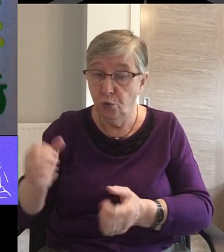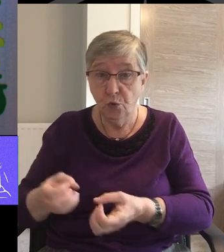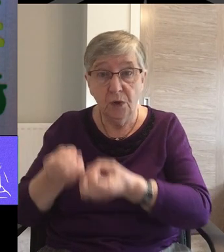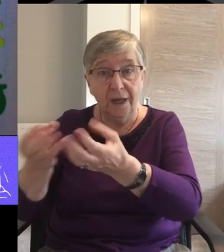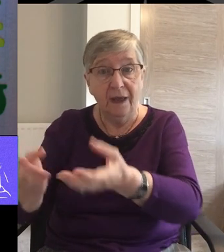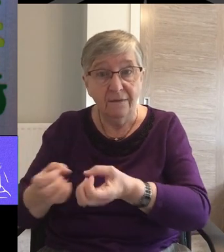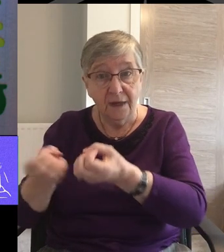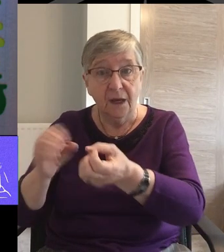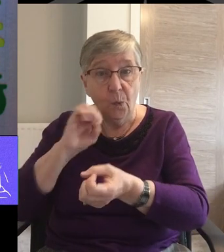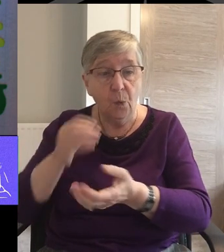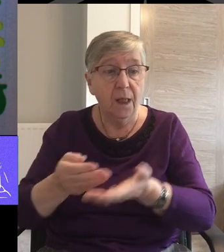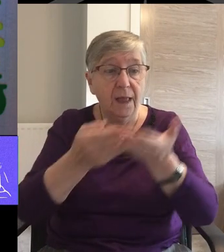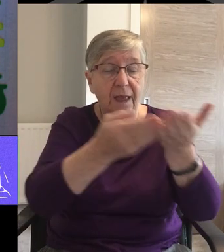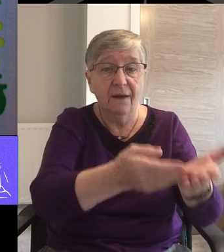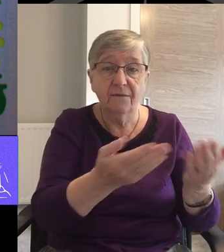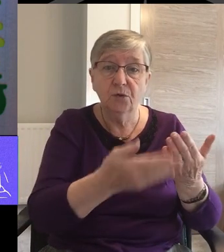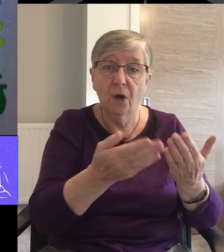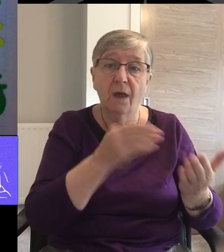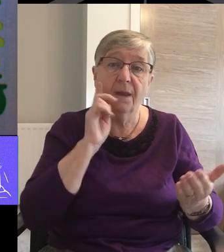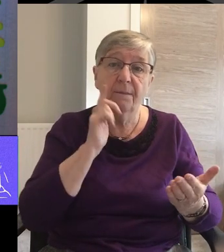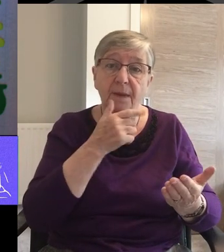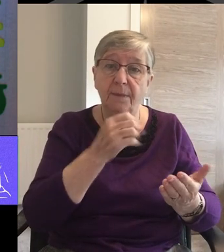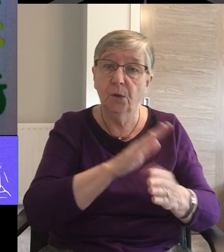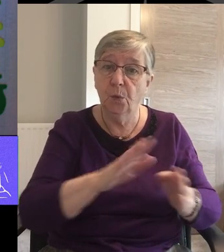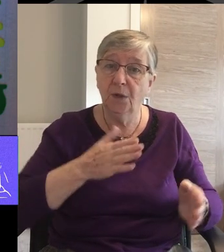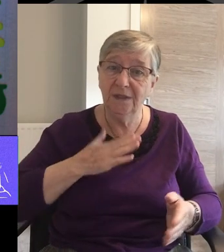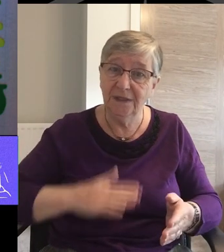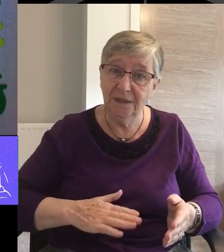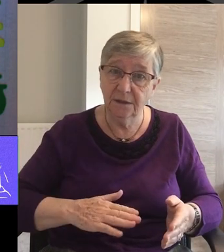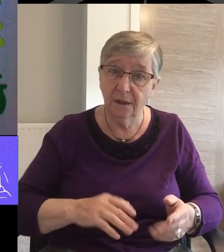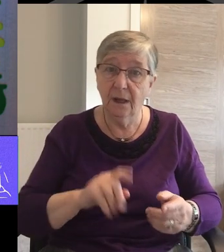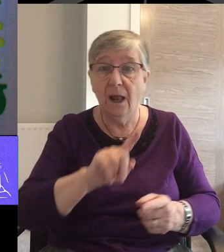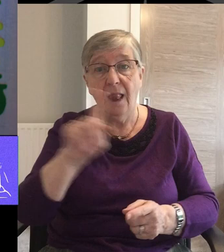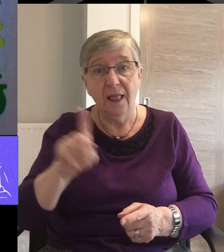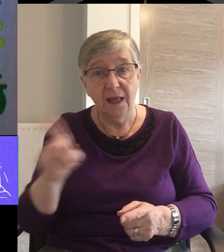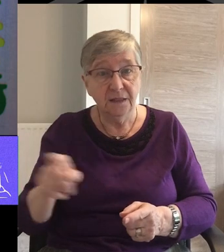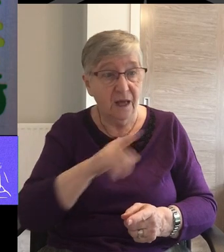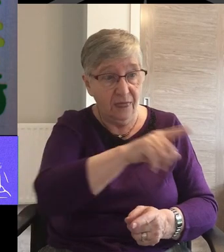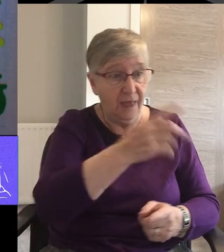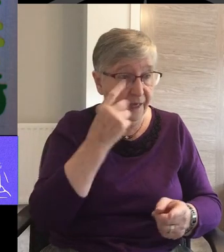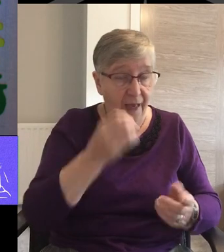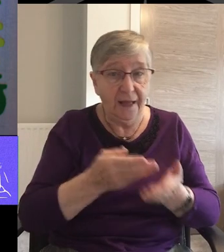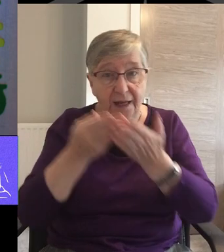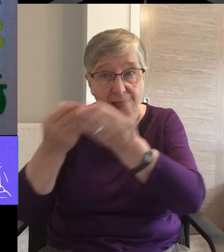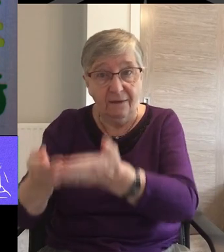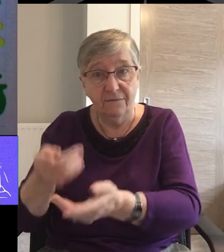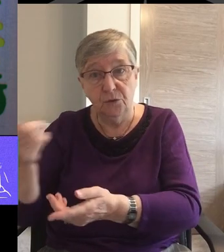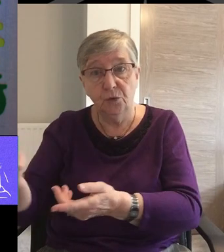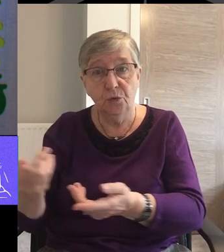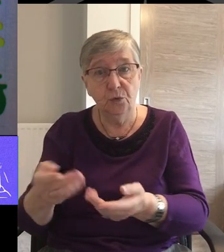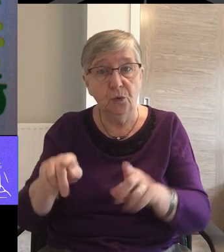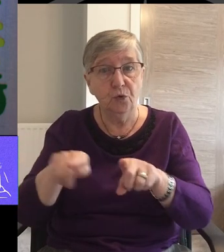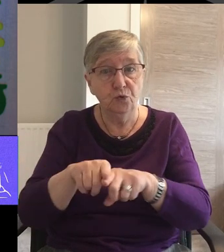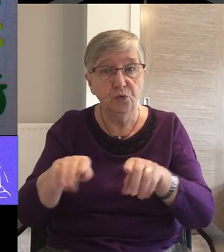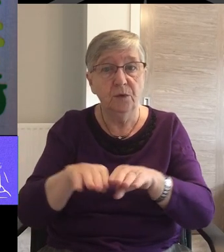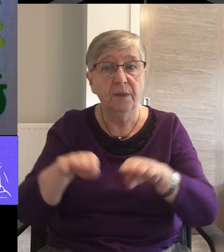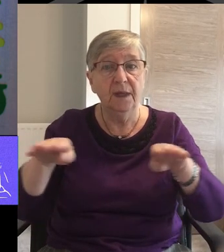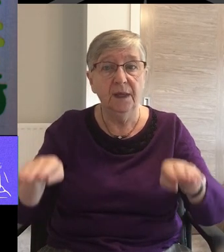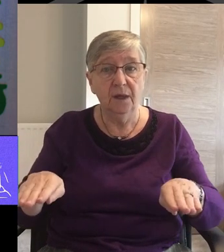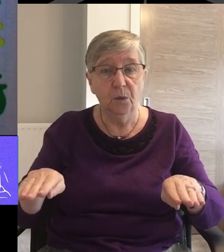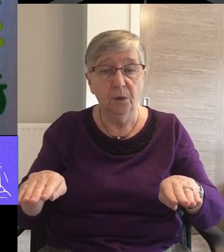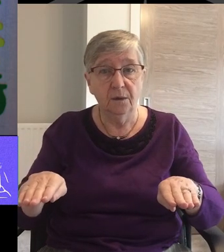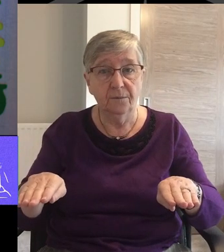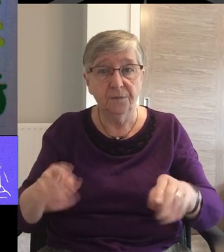what they need So that in turn their plenty will supply what you need The goal is equality as it is written